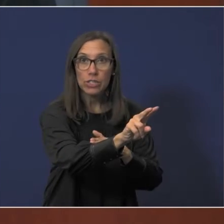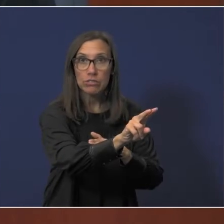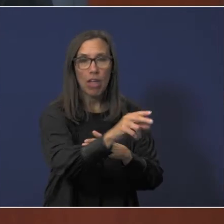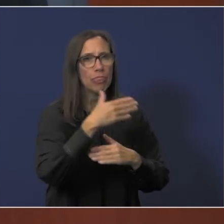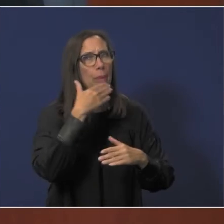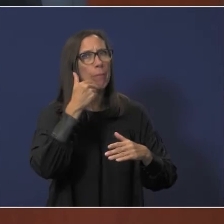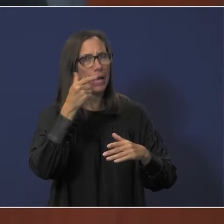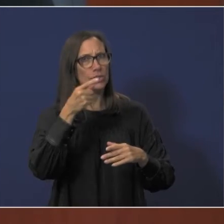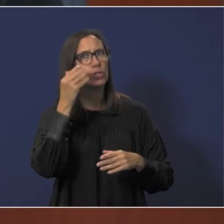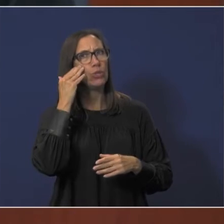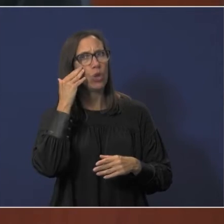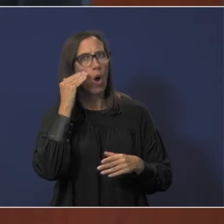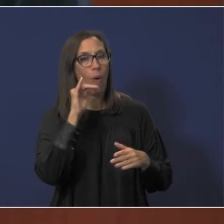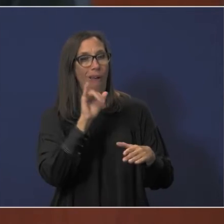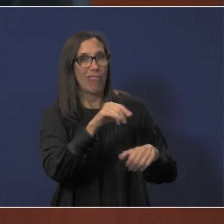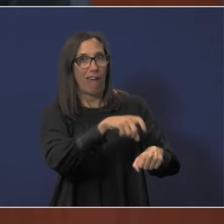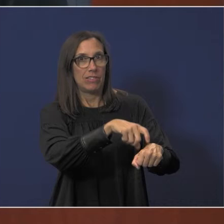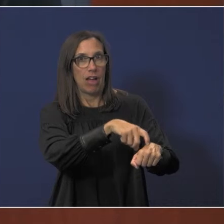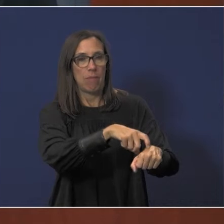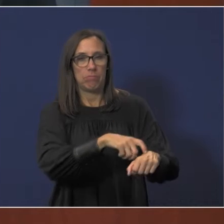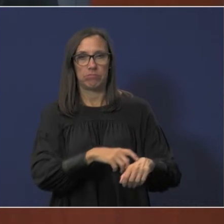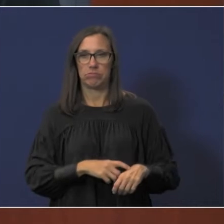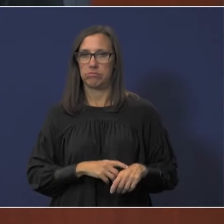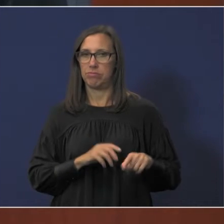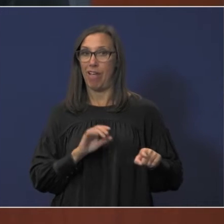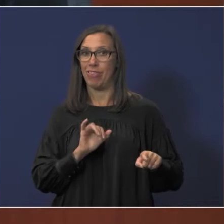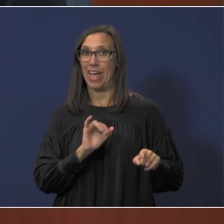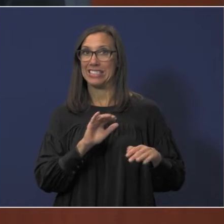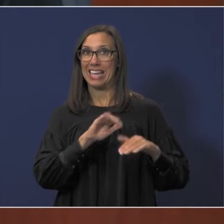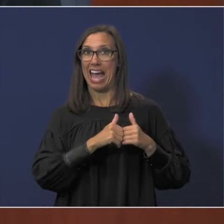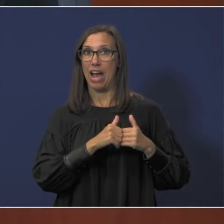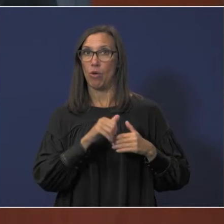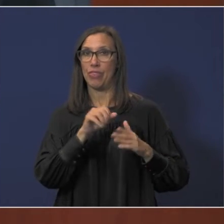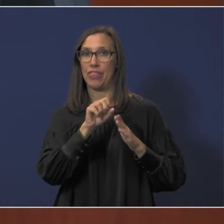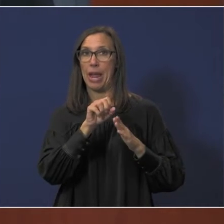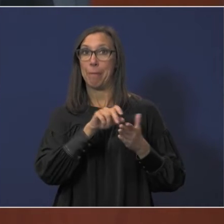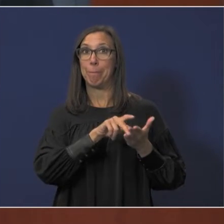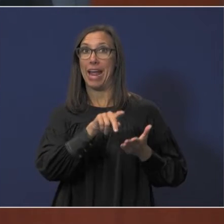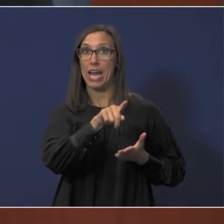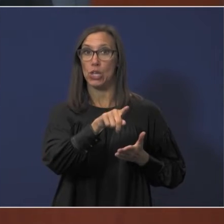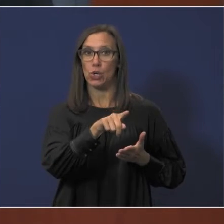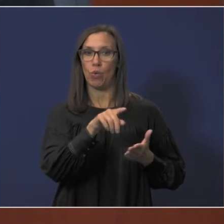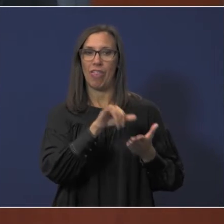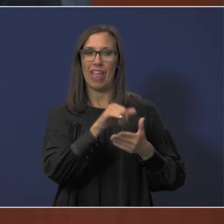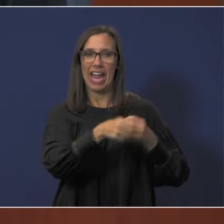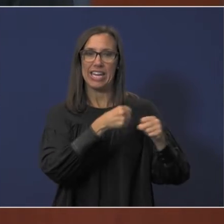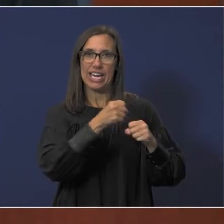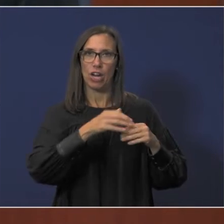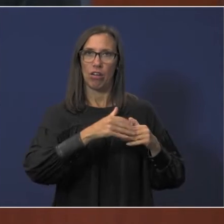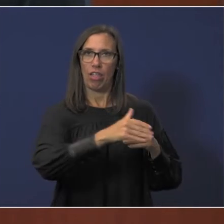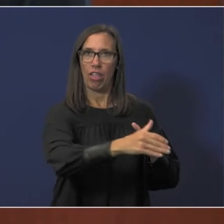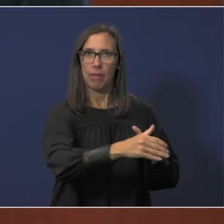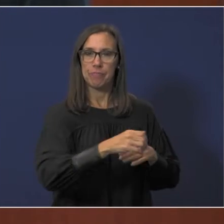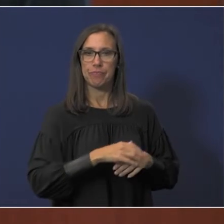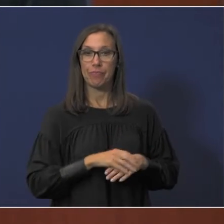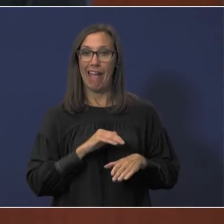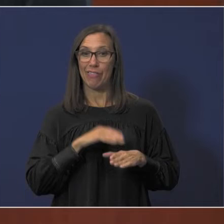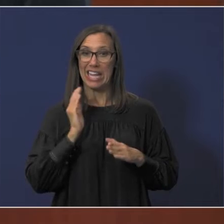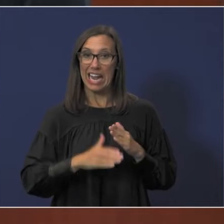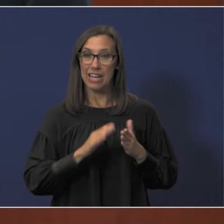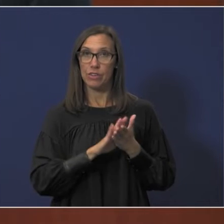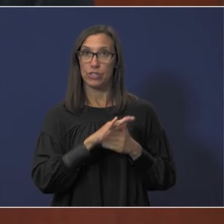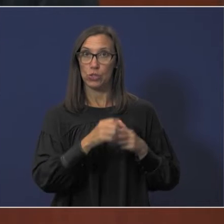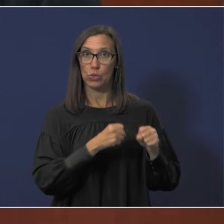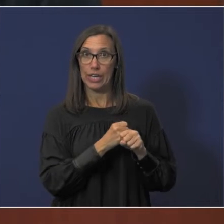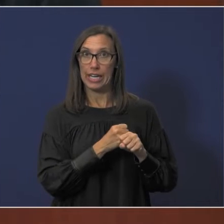that point in time and then that's how they pay you state aid throughout the year then at the very at the end of the